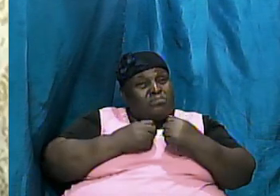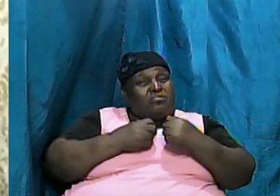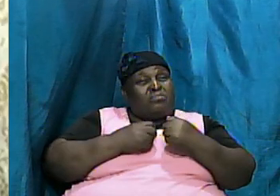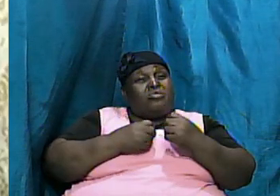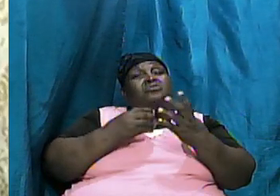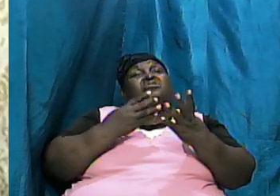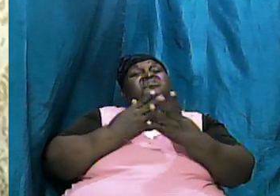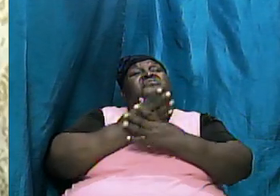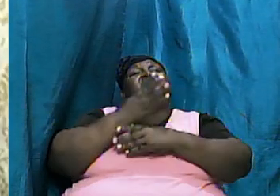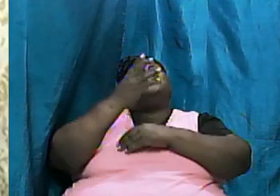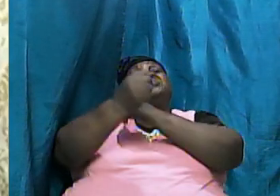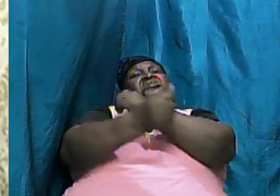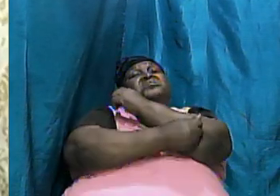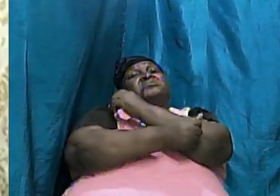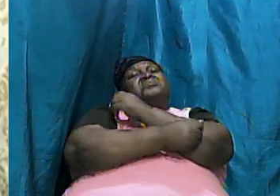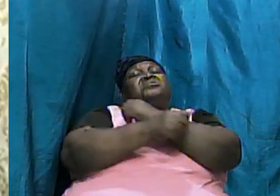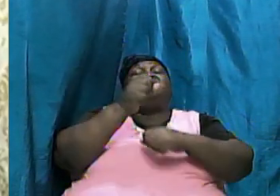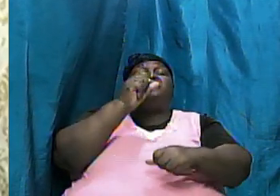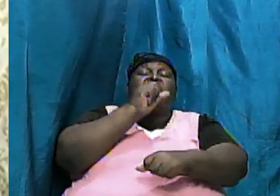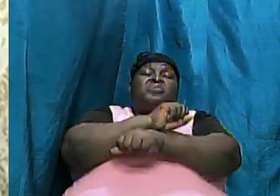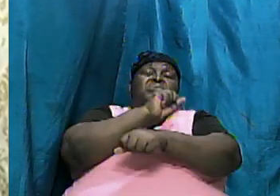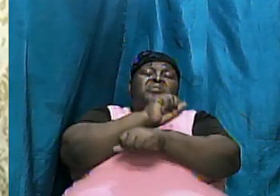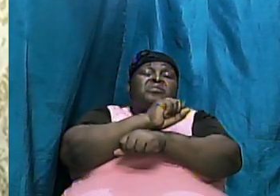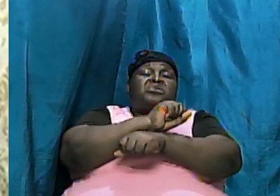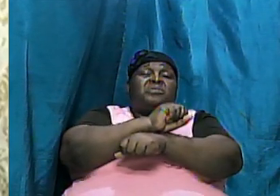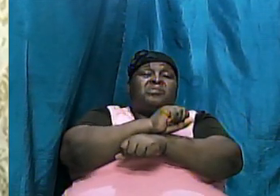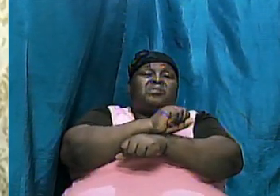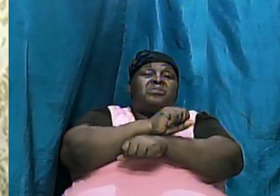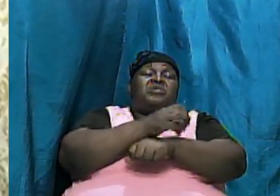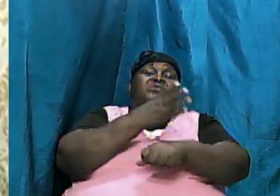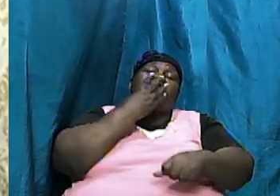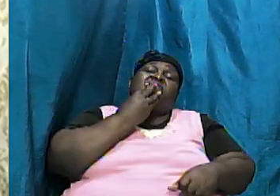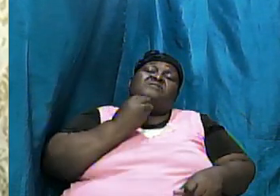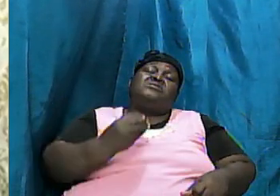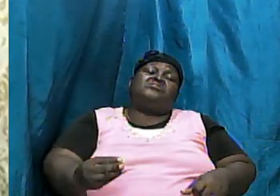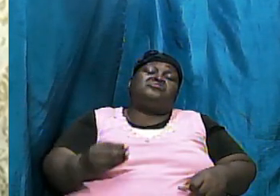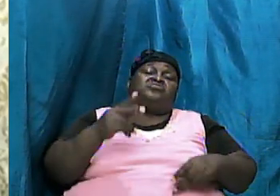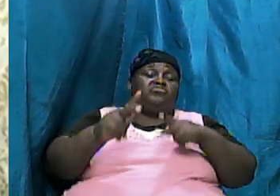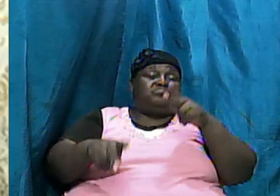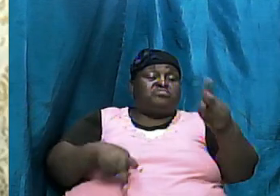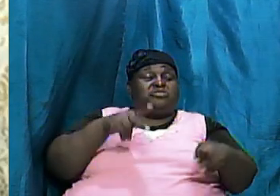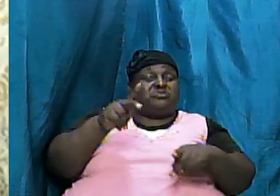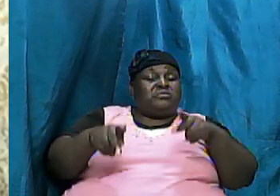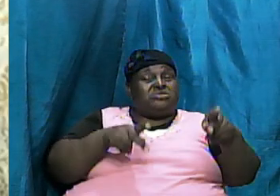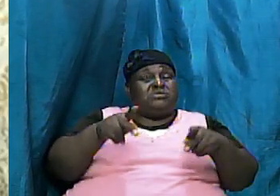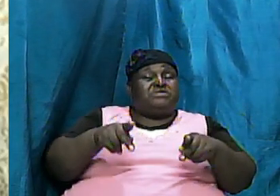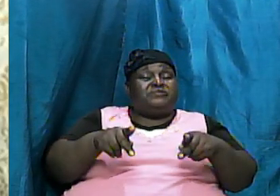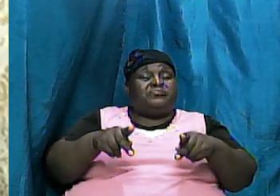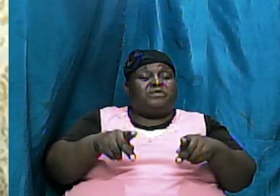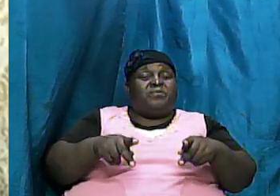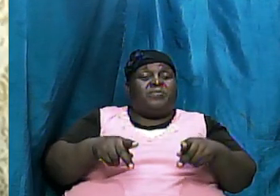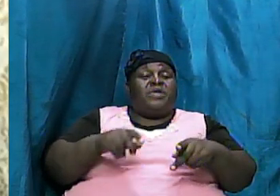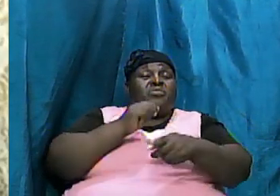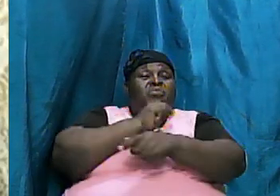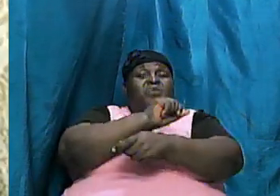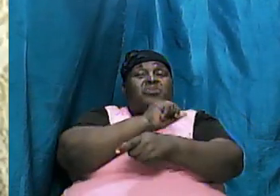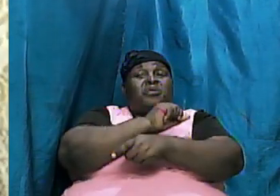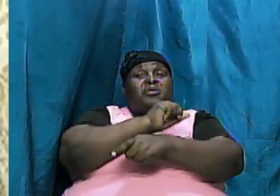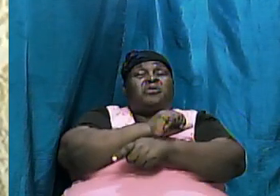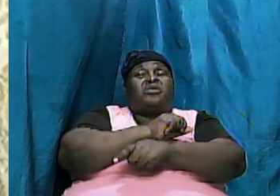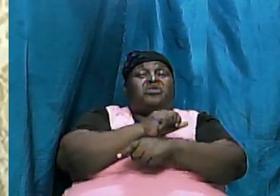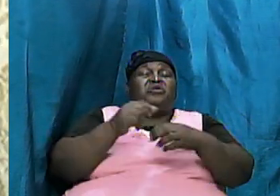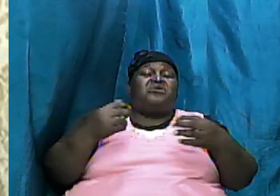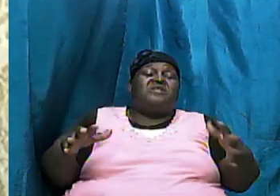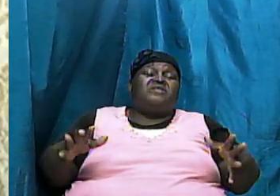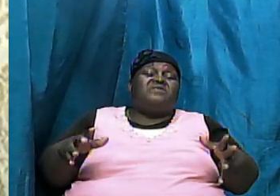and then the work that he would have done for the Jewish people and ultimately the work that he would have done for the